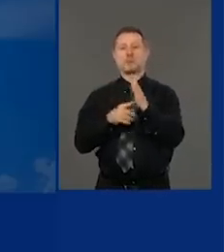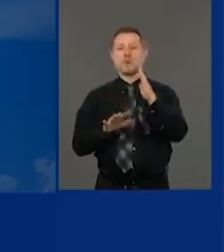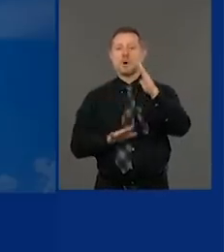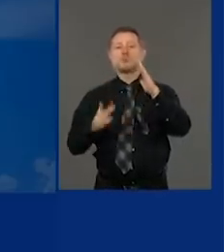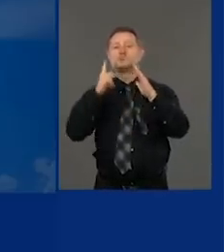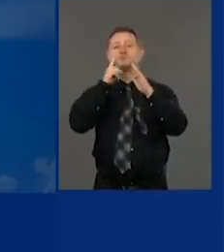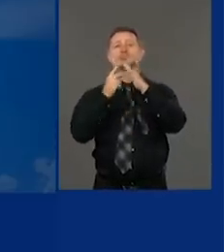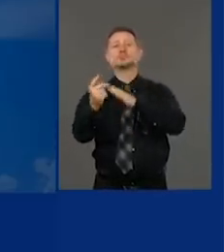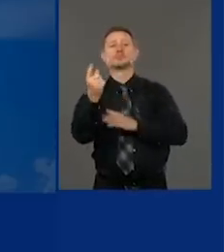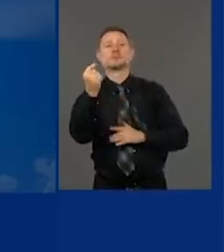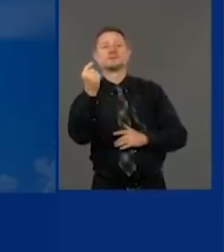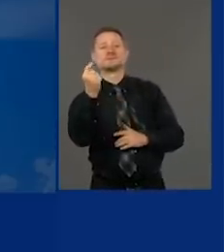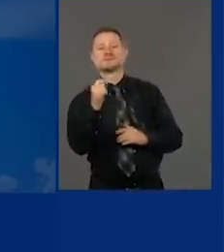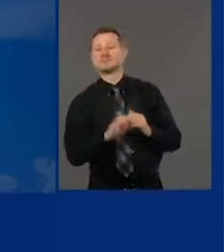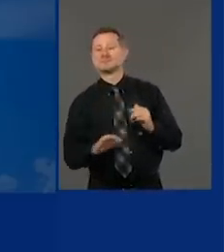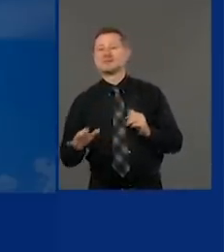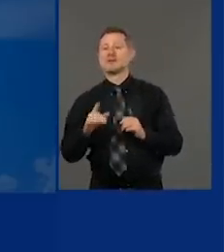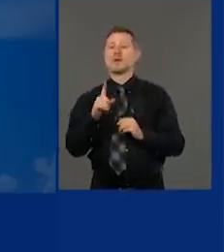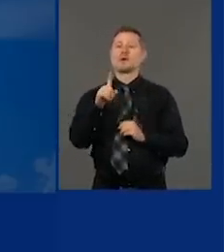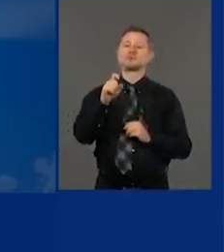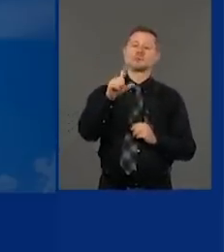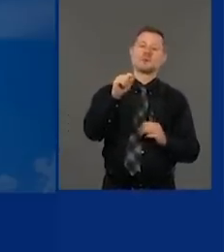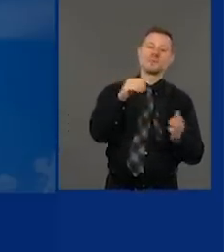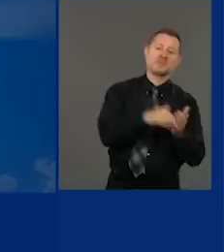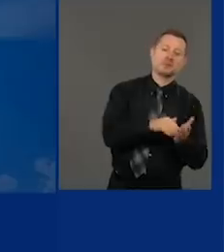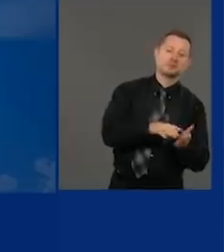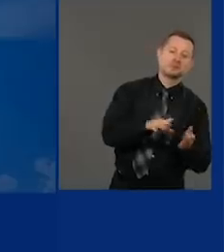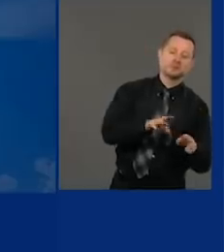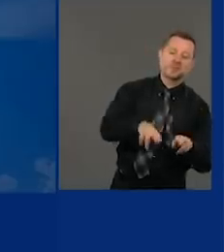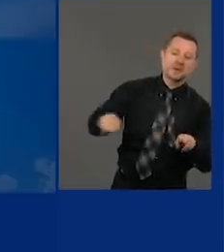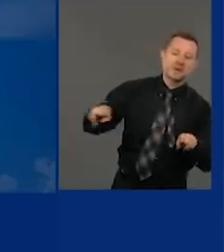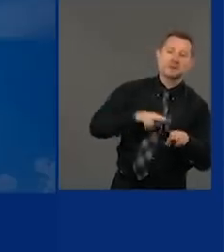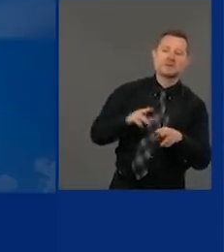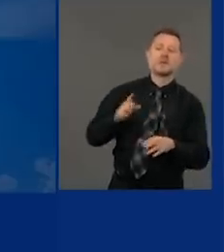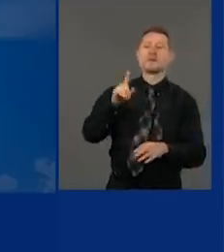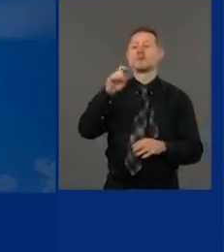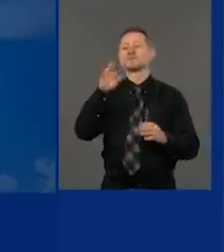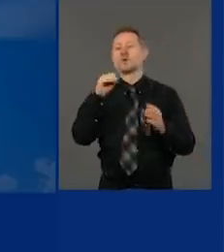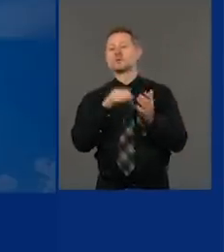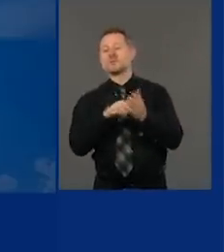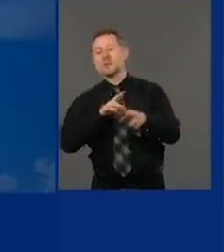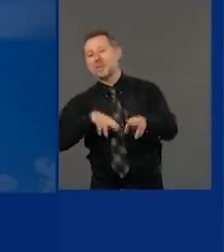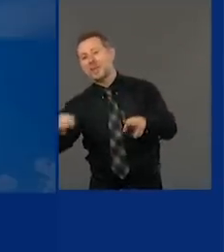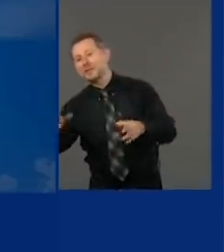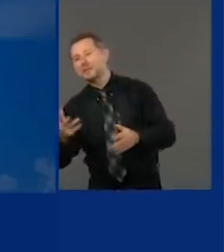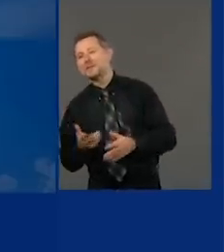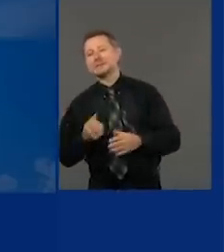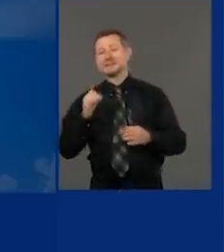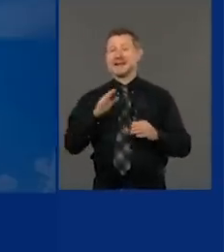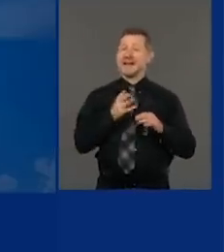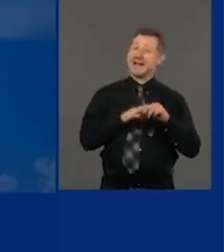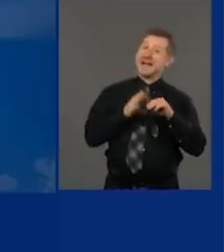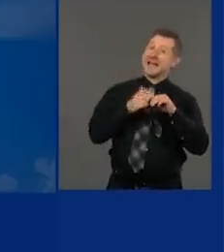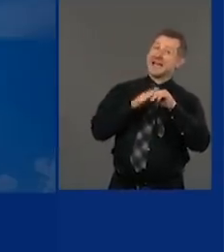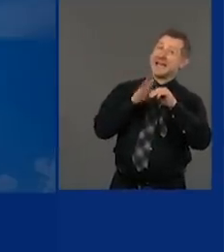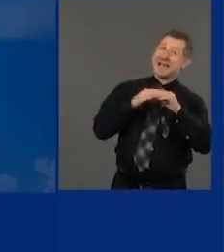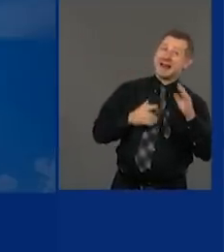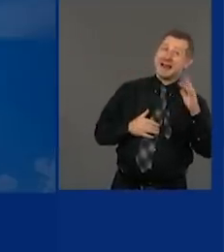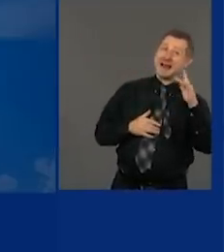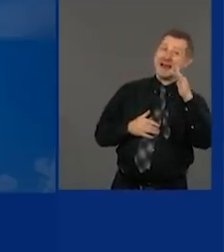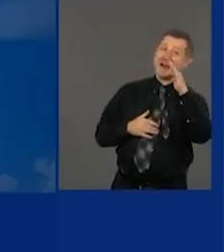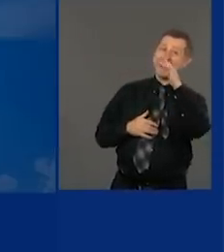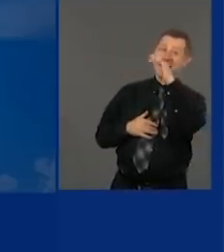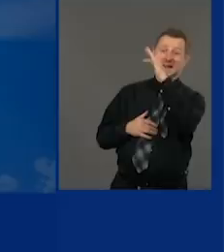We needed 120,000 beds. We needed 140,000 beds. And those models shot straight up.